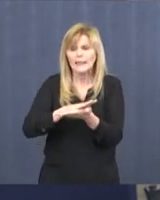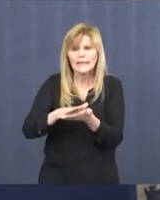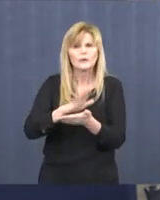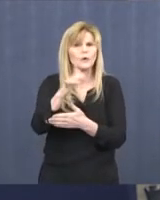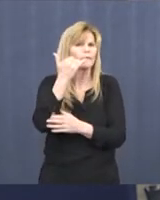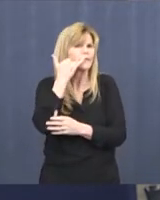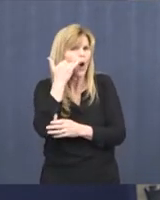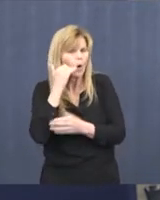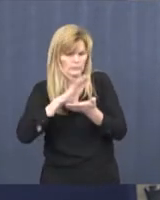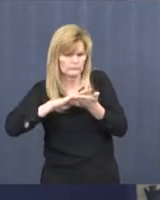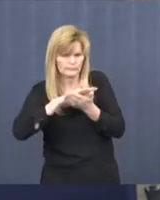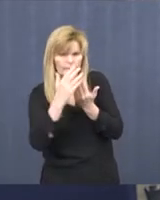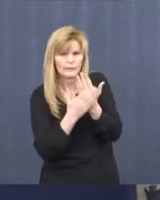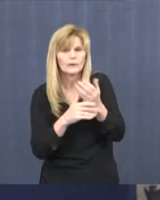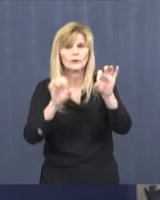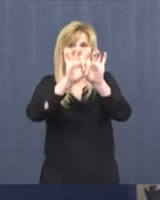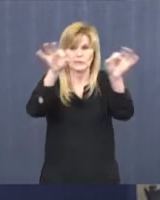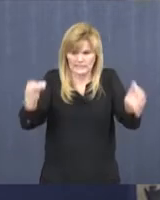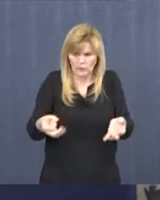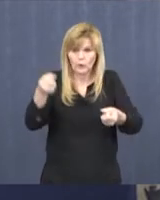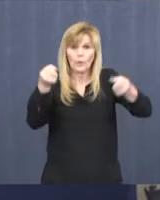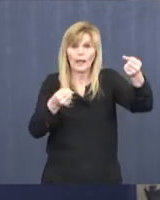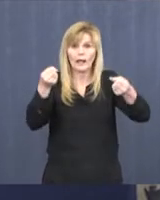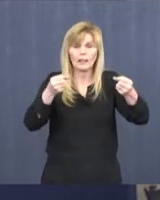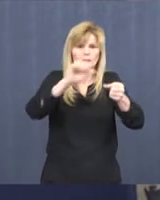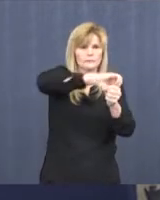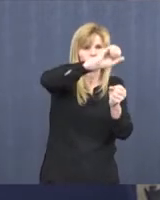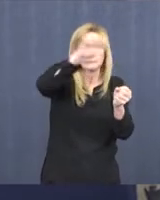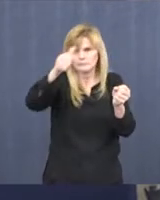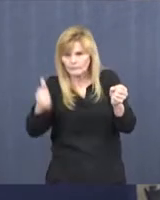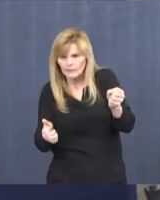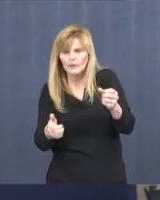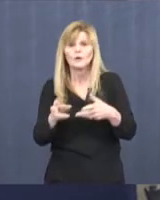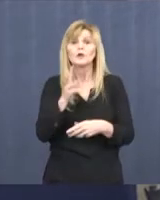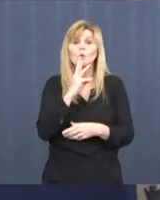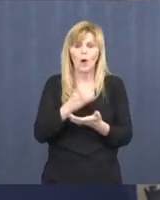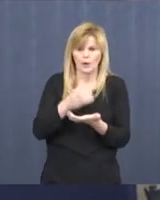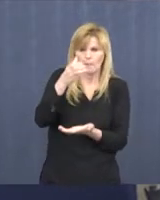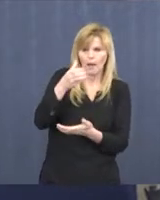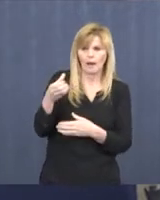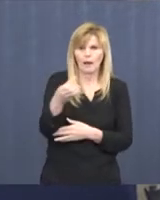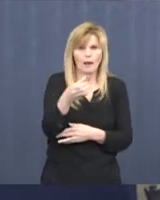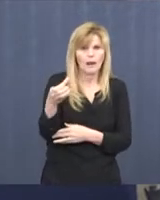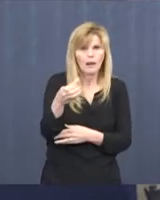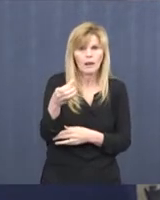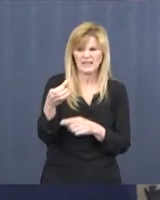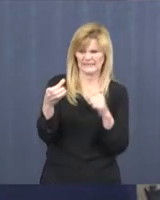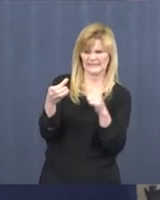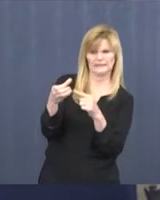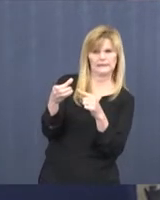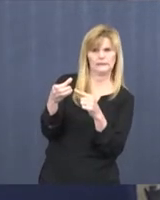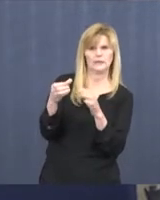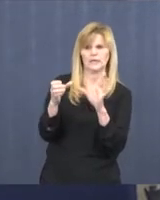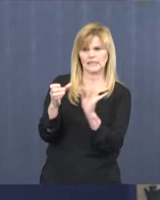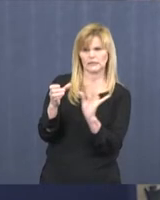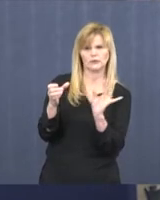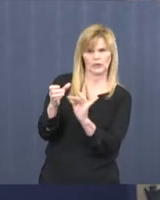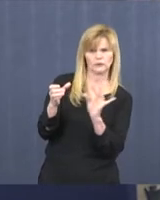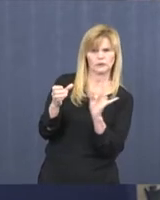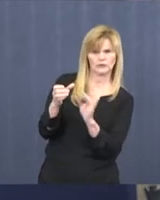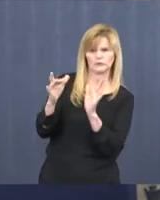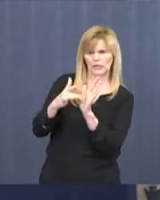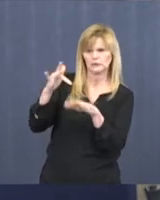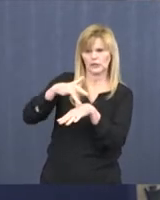phones. Think about your steering wheels. Think about your water bottles that you carry around with you. All of that is frequently touched surfaces.